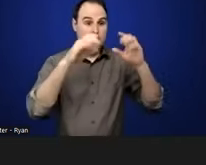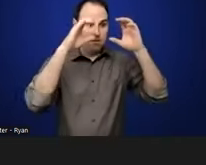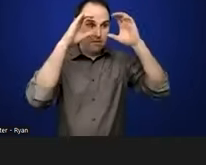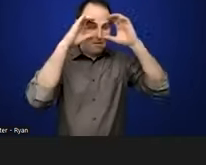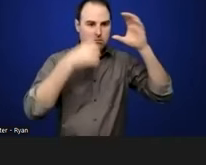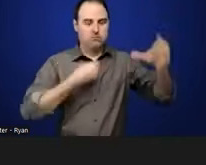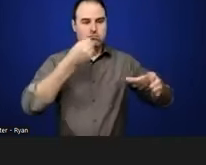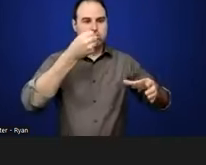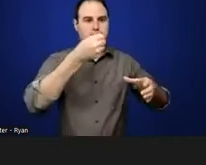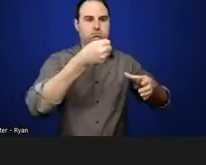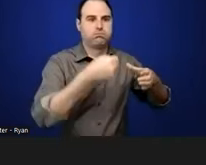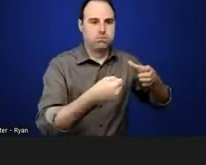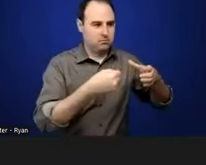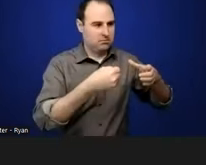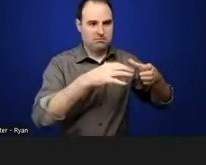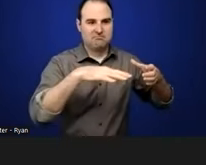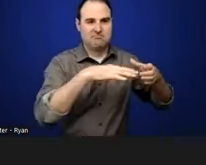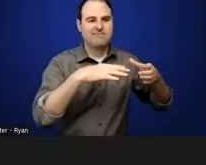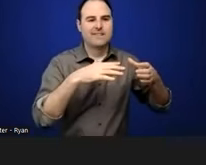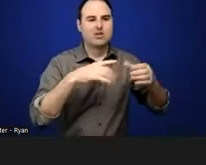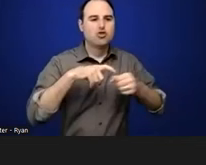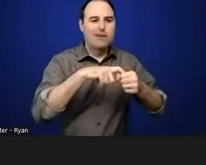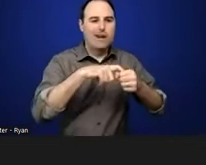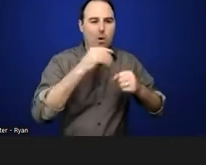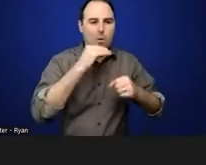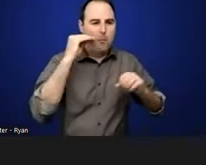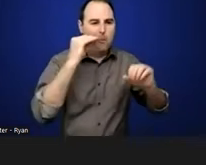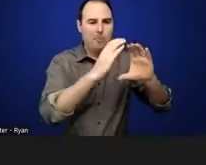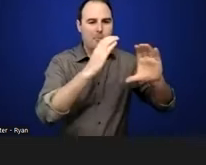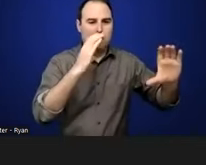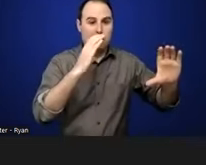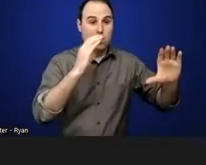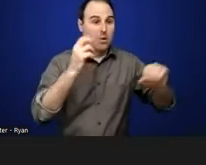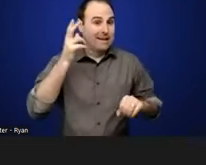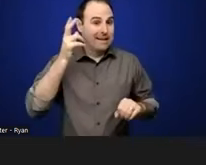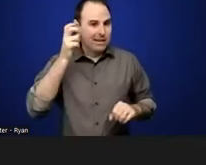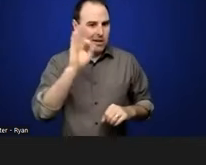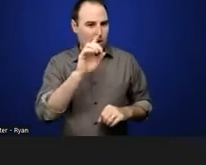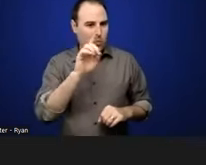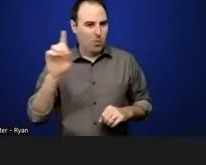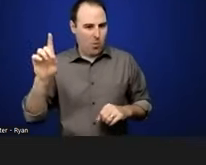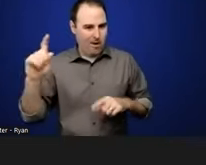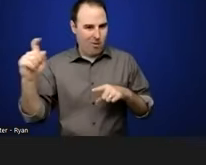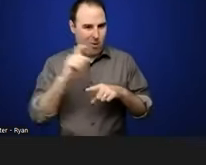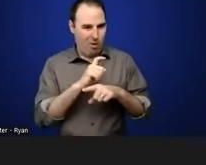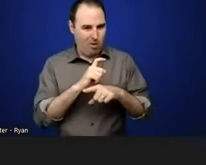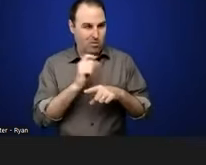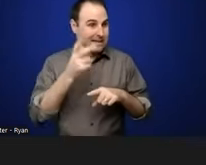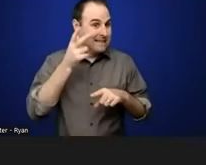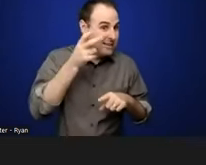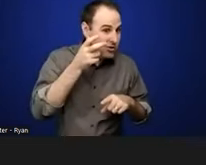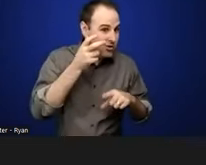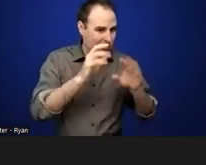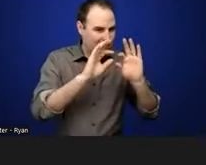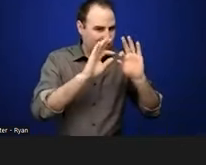hear the beginning of the call, you see the family kind of come in and you're, you don't ever go inside where the violence is,